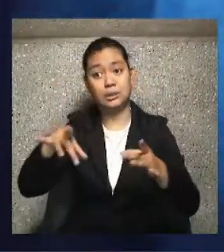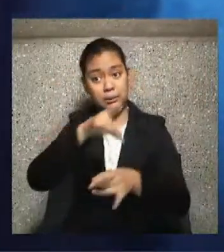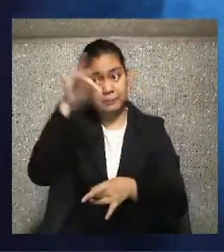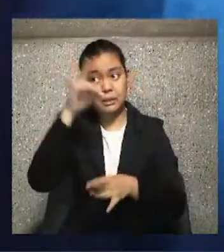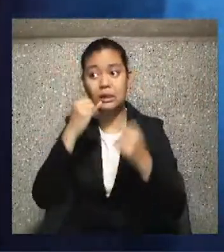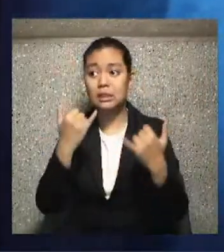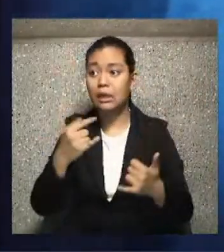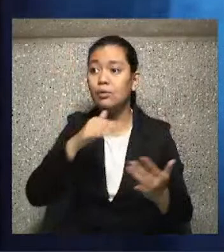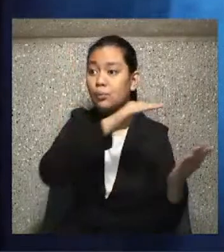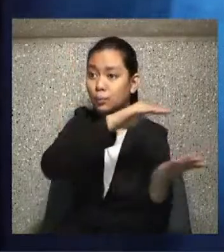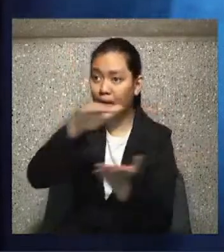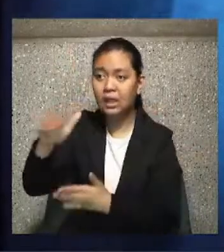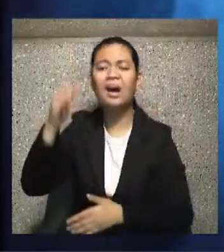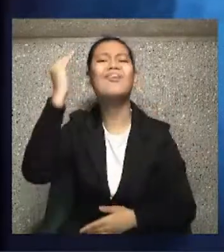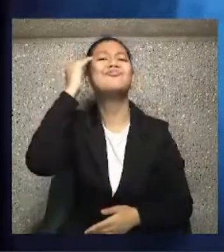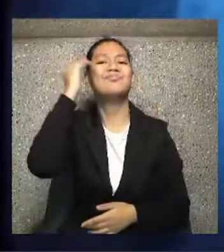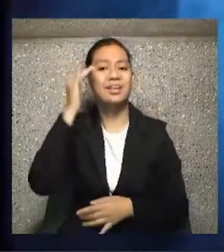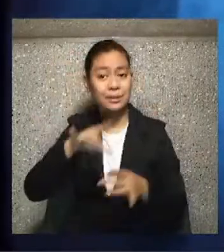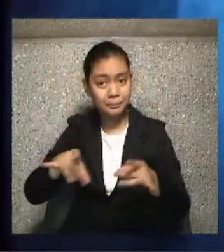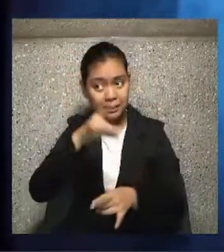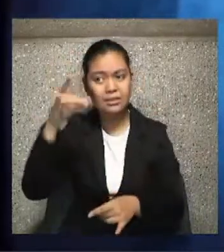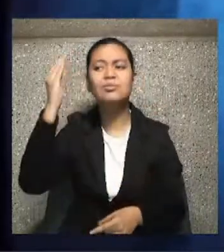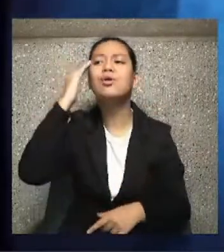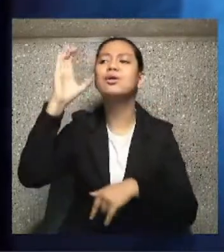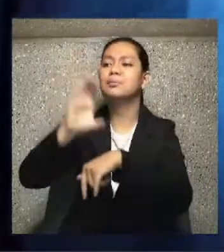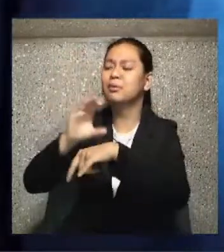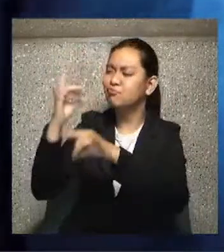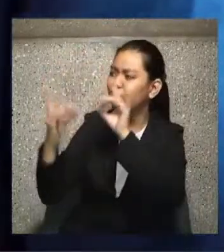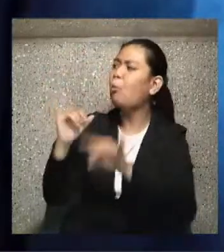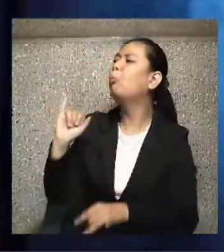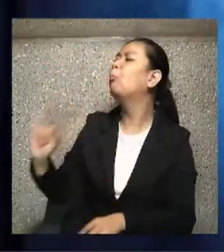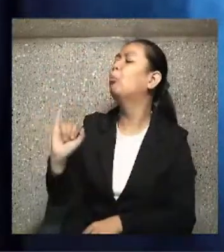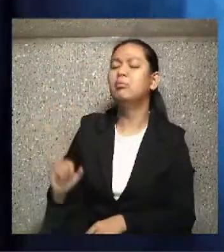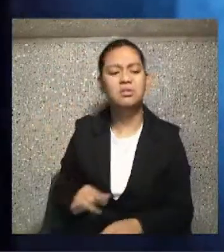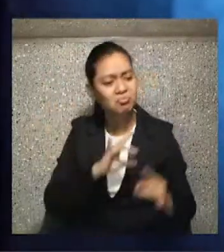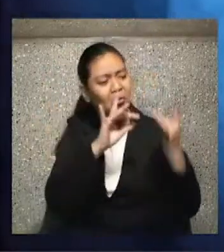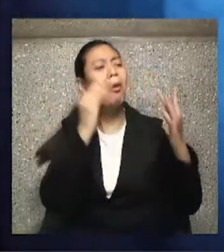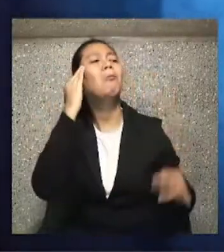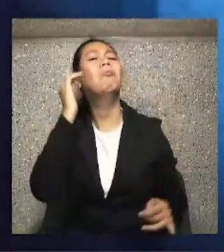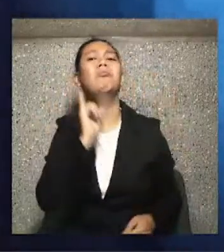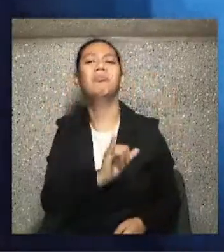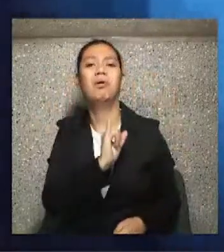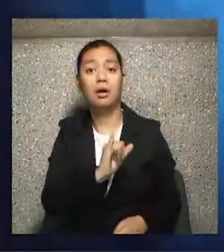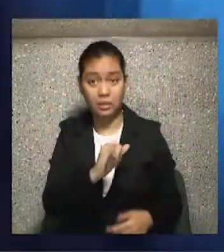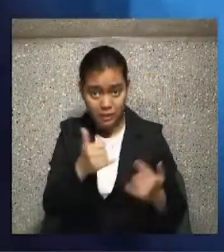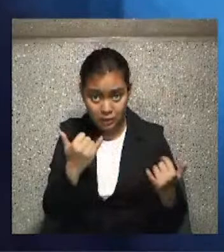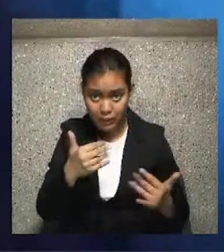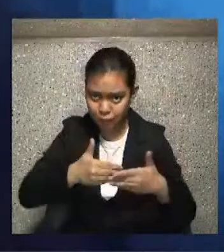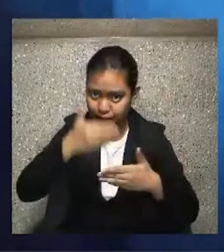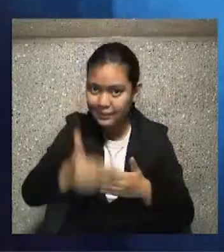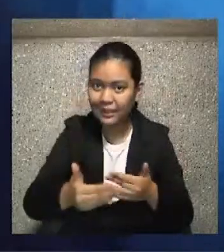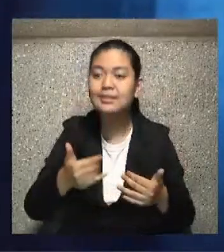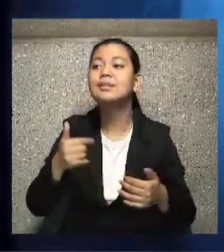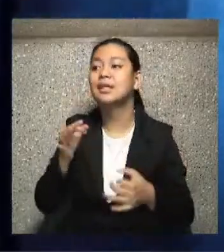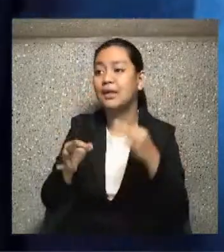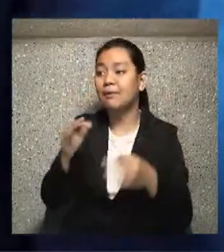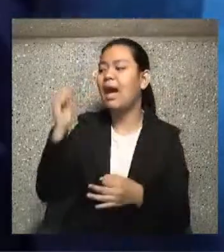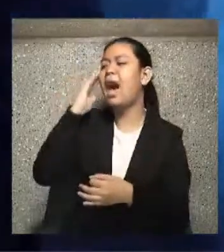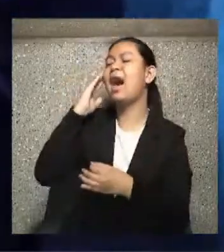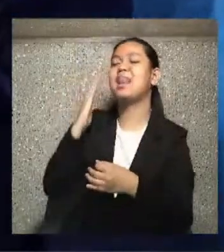know it is you that are saying them. And guess what? They pray for you.